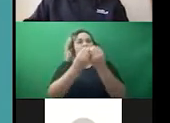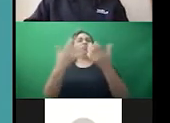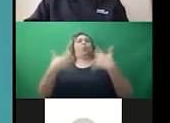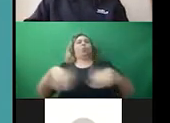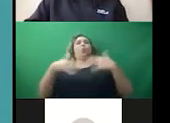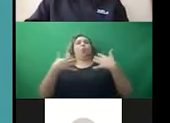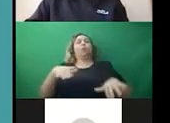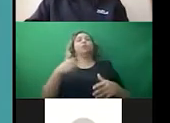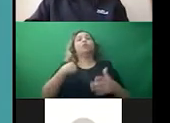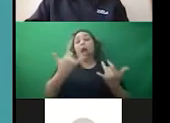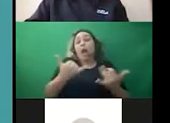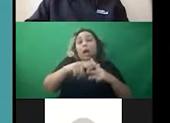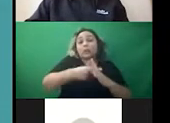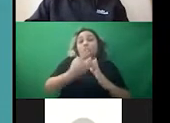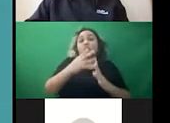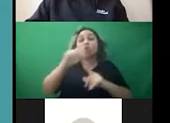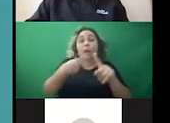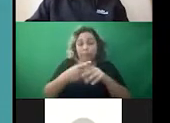get started.